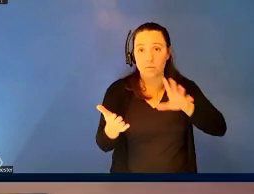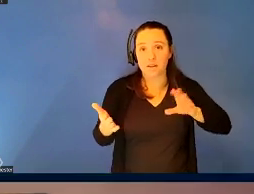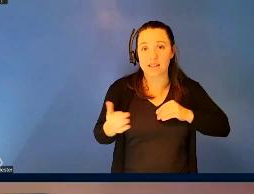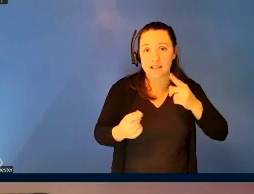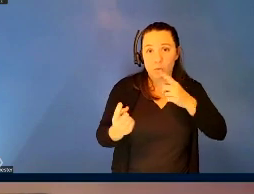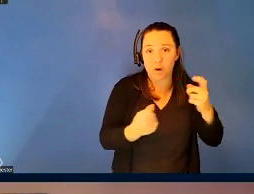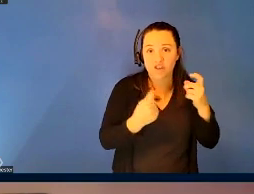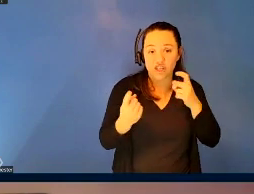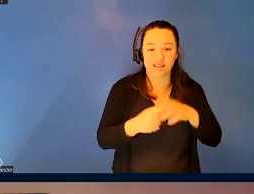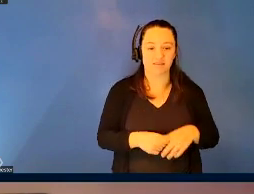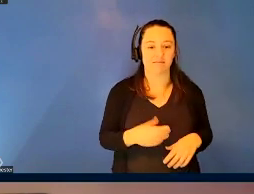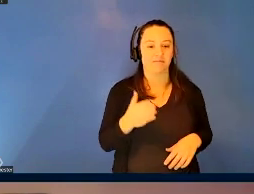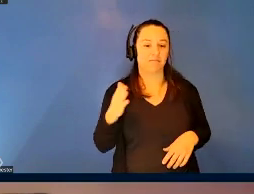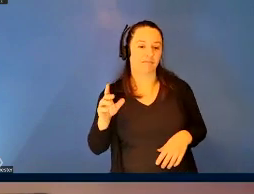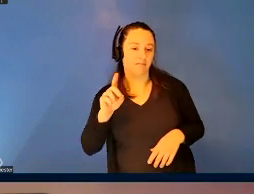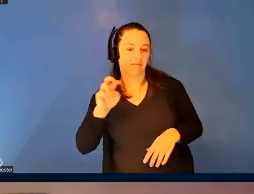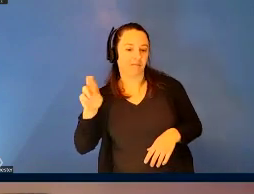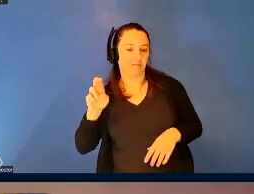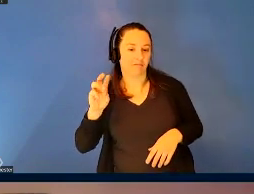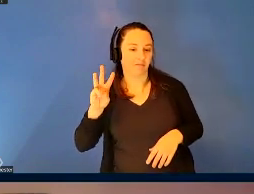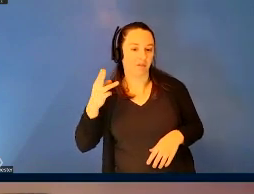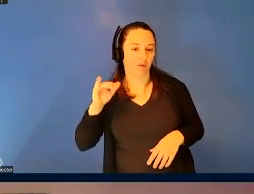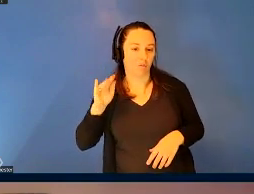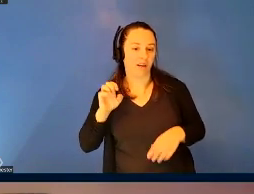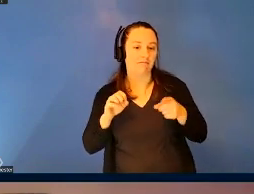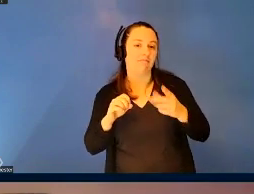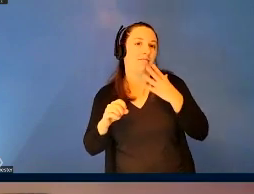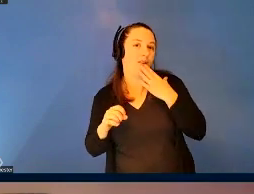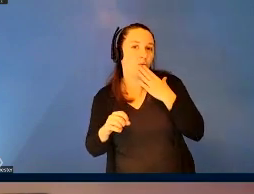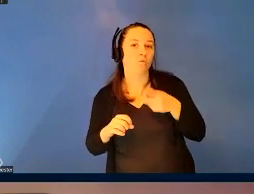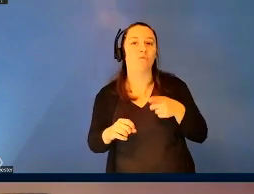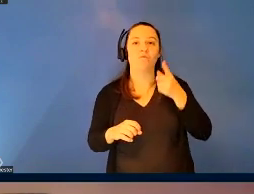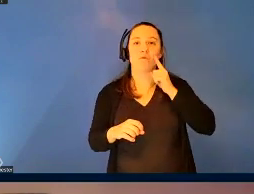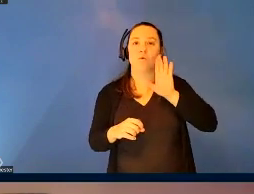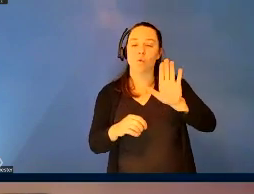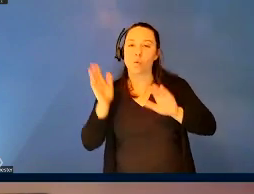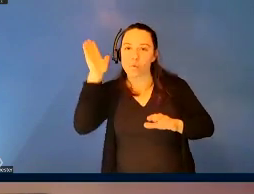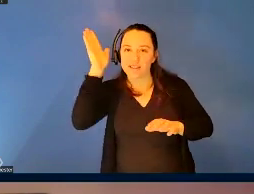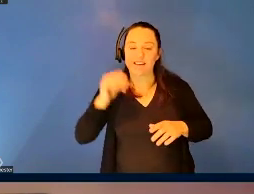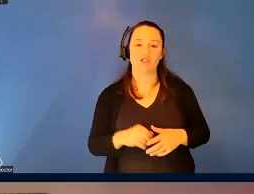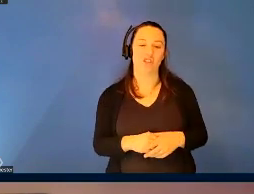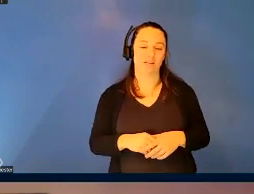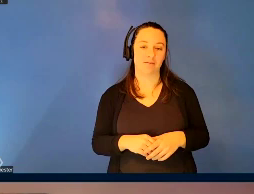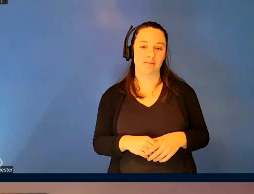Dr. White, thank you very much for an outstanding presentation. Wonderful.